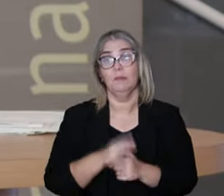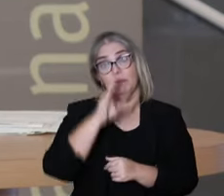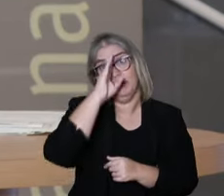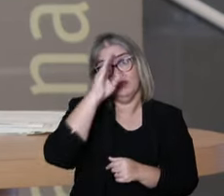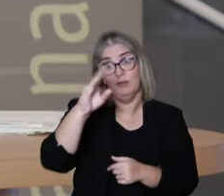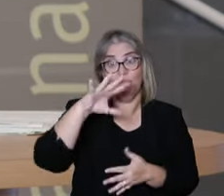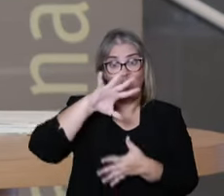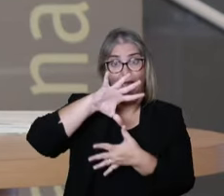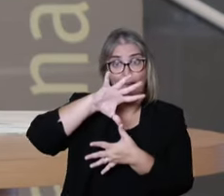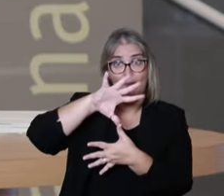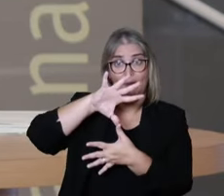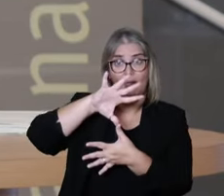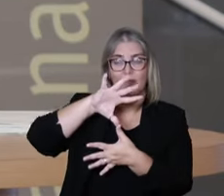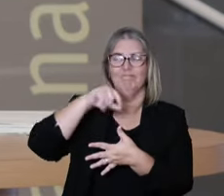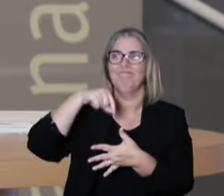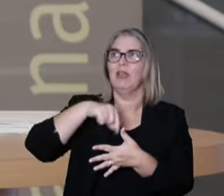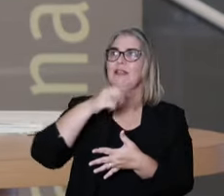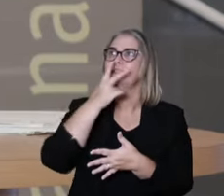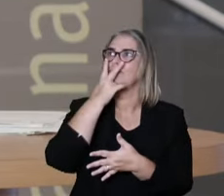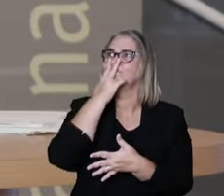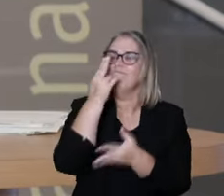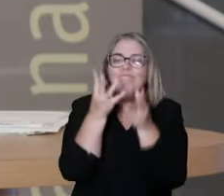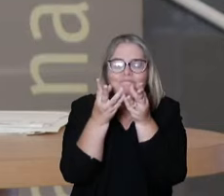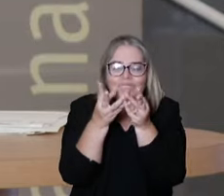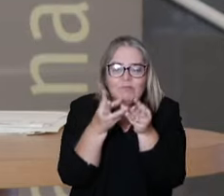In the case of America, in we lost.